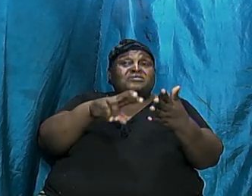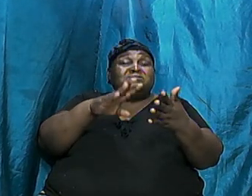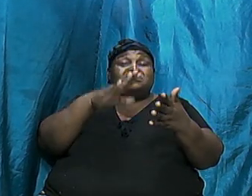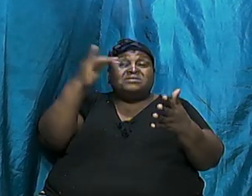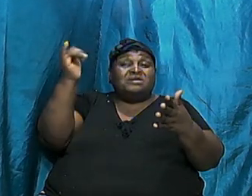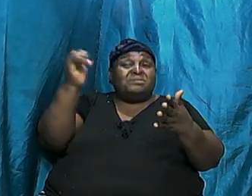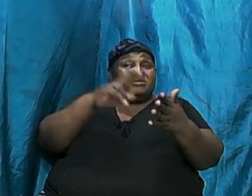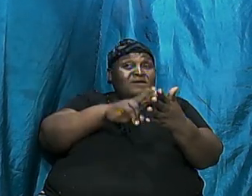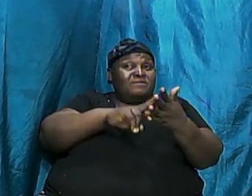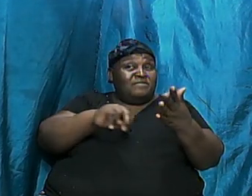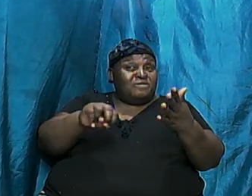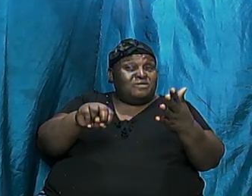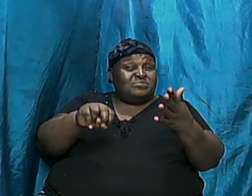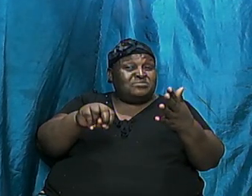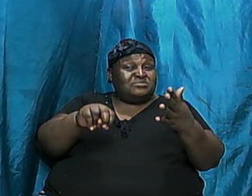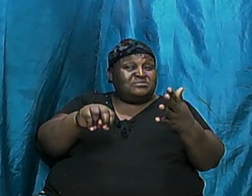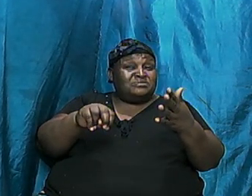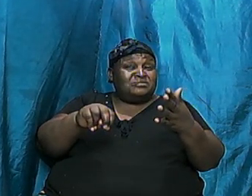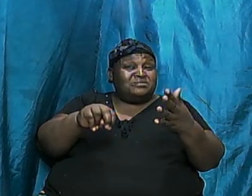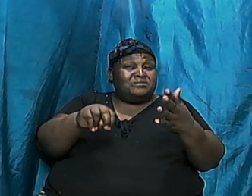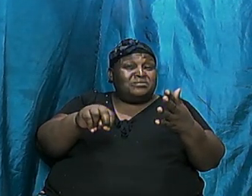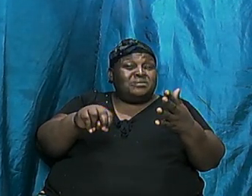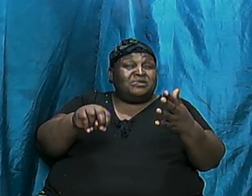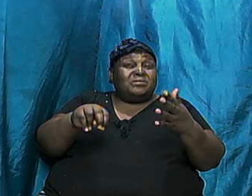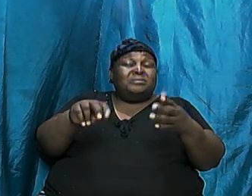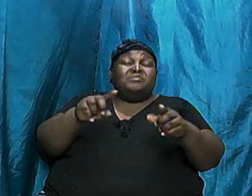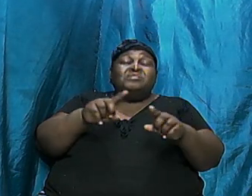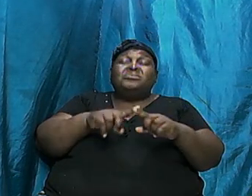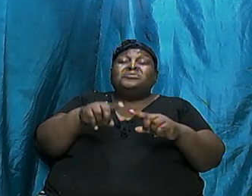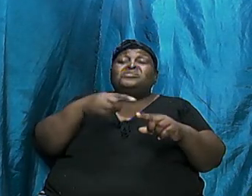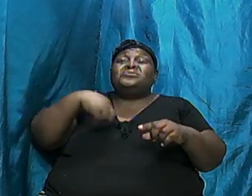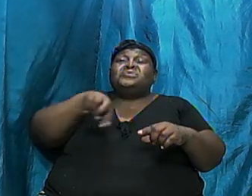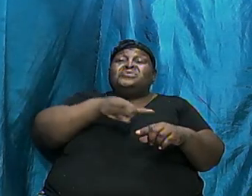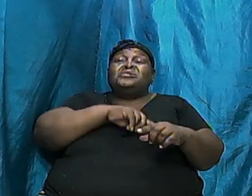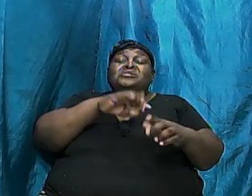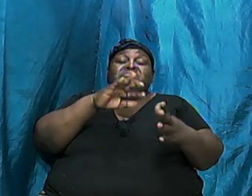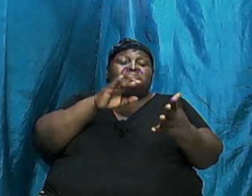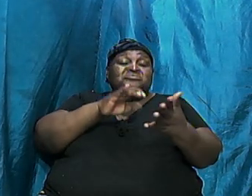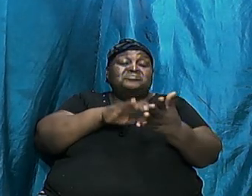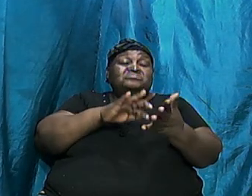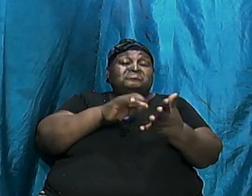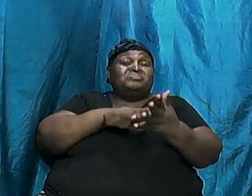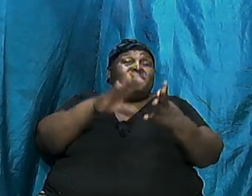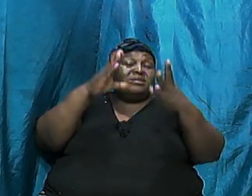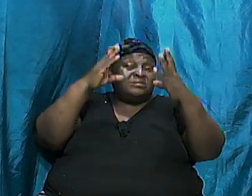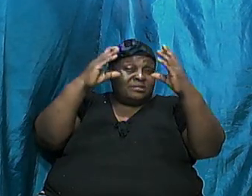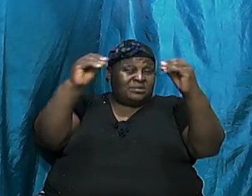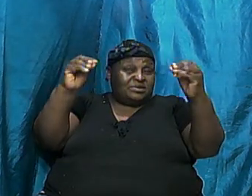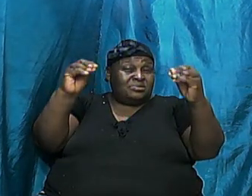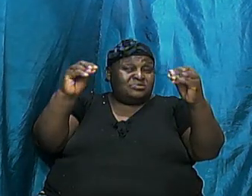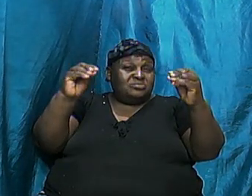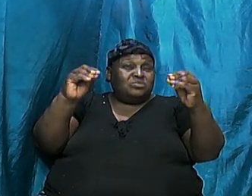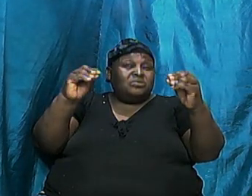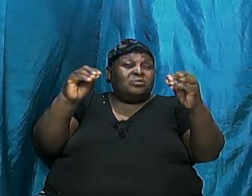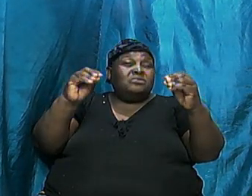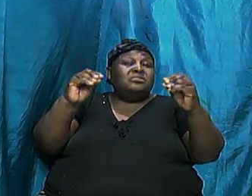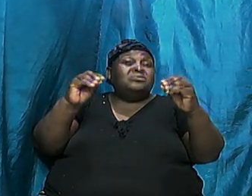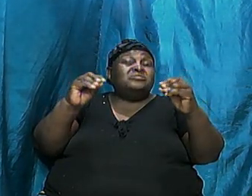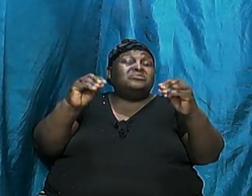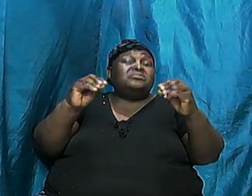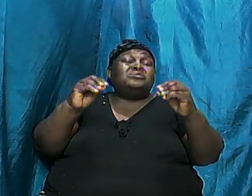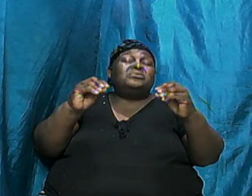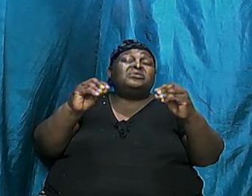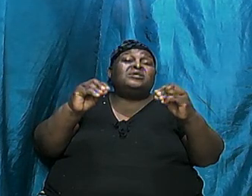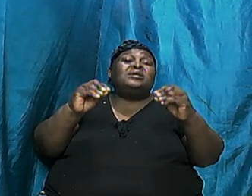time so we have gone the route of basically going through and giving us a